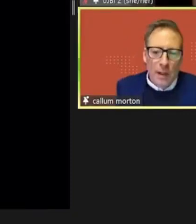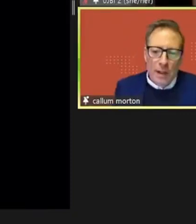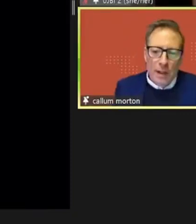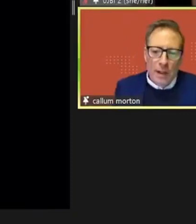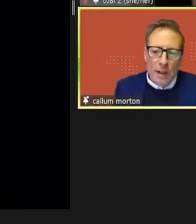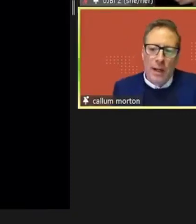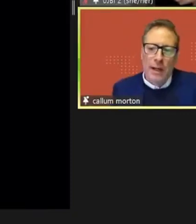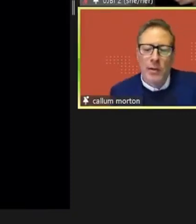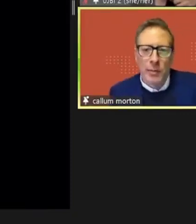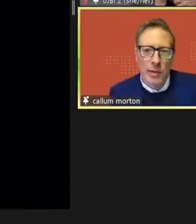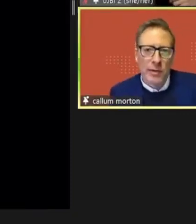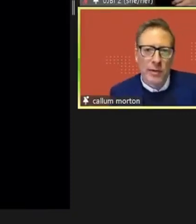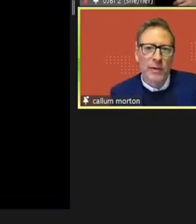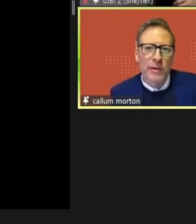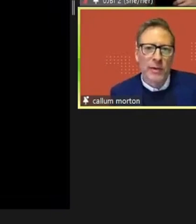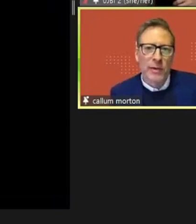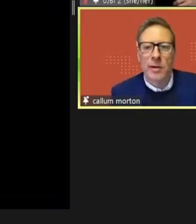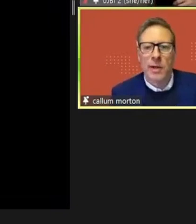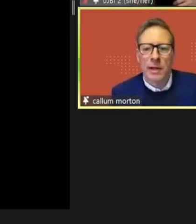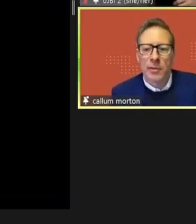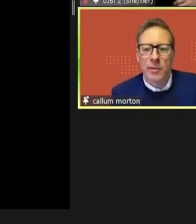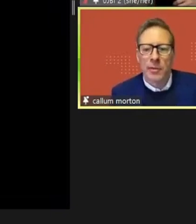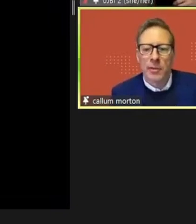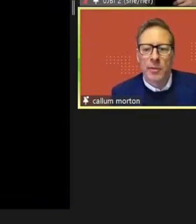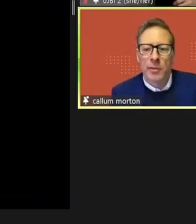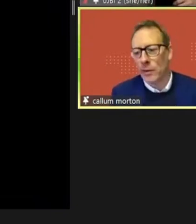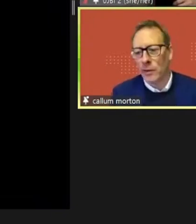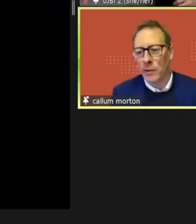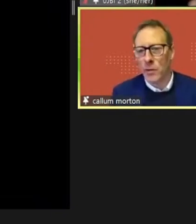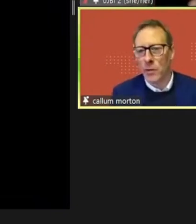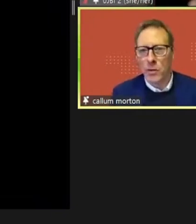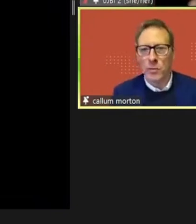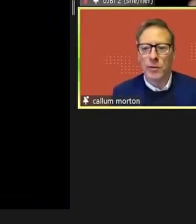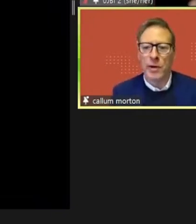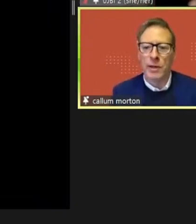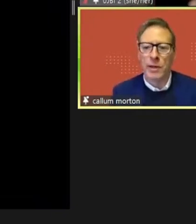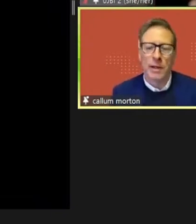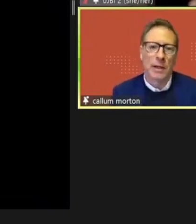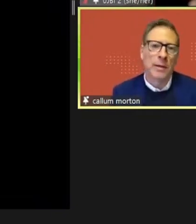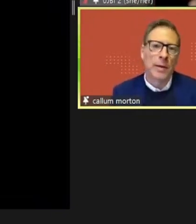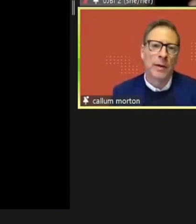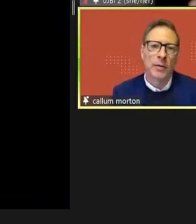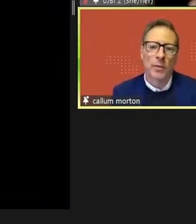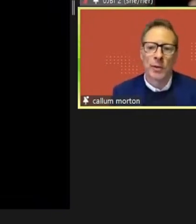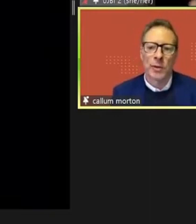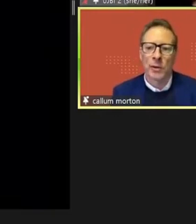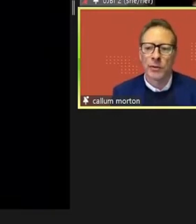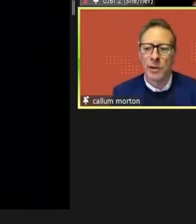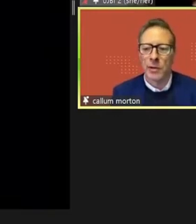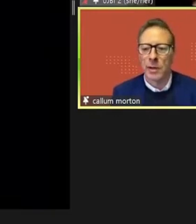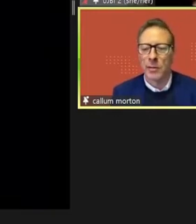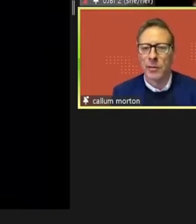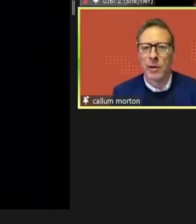I had a great pleasure to visit ETB a number of years ago and it's a wonderful institution with a great art